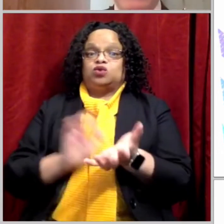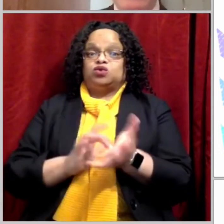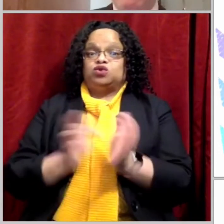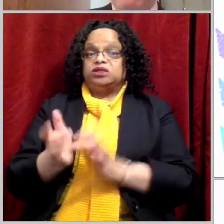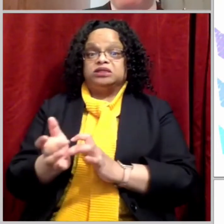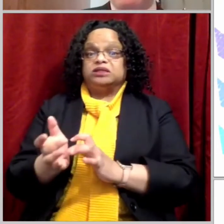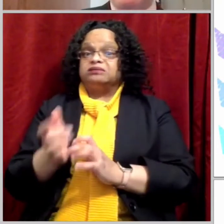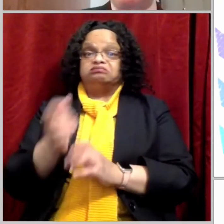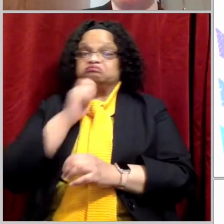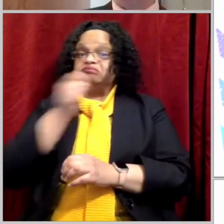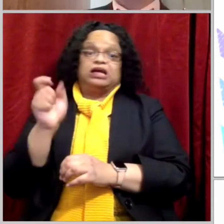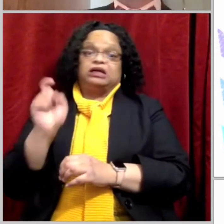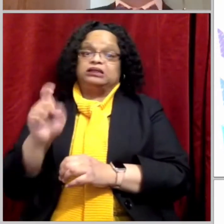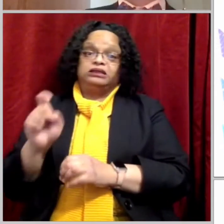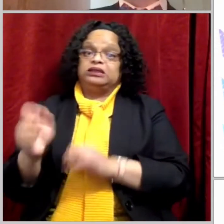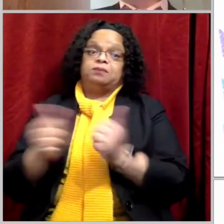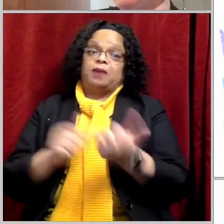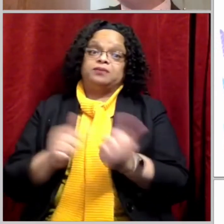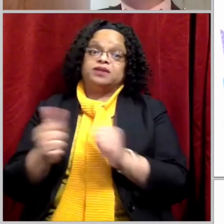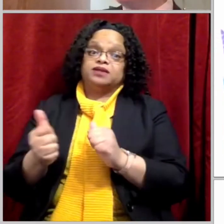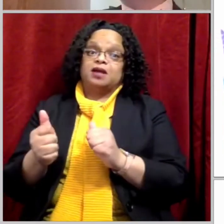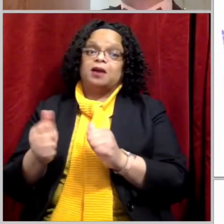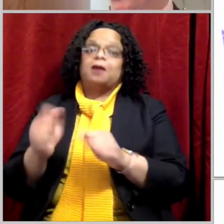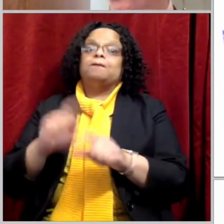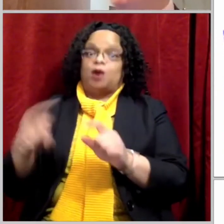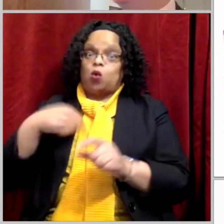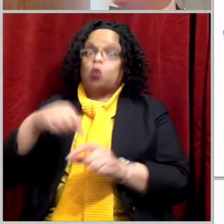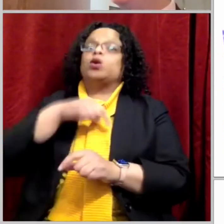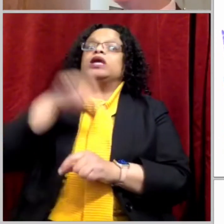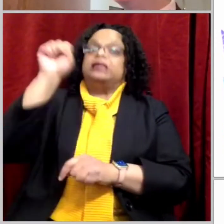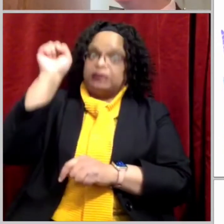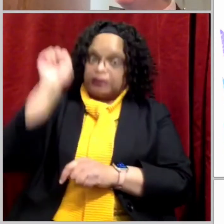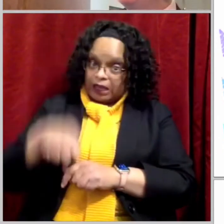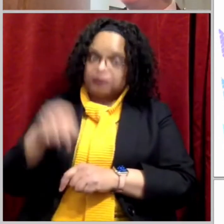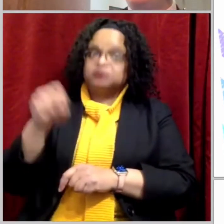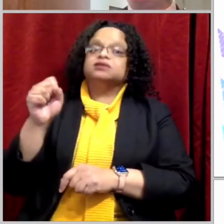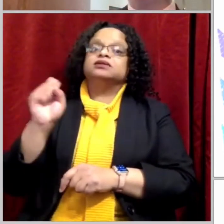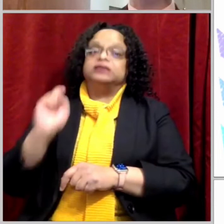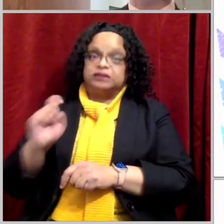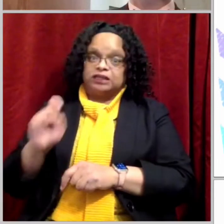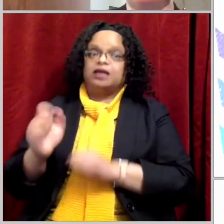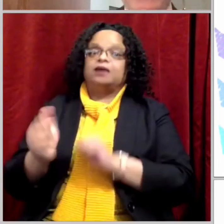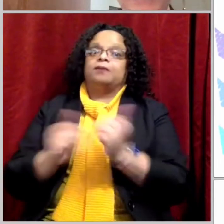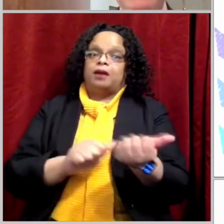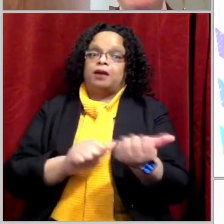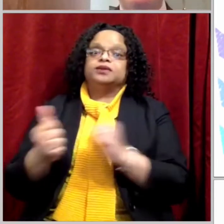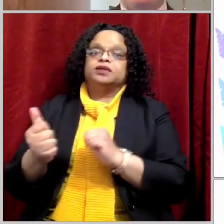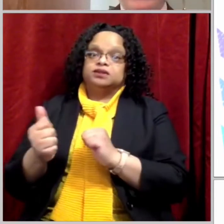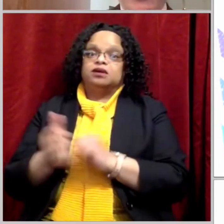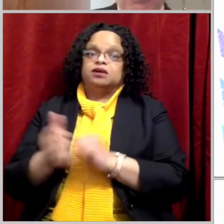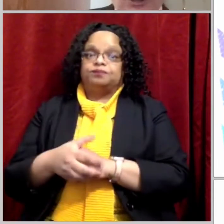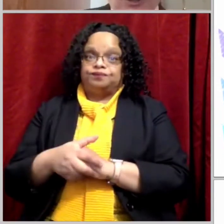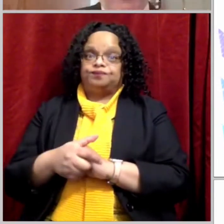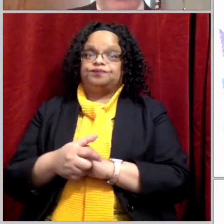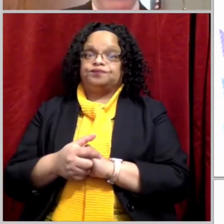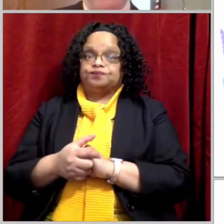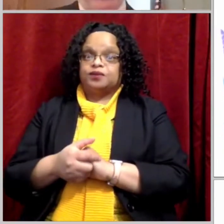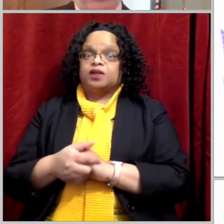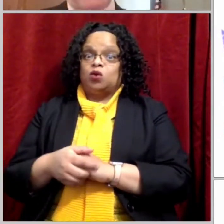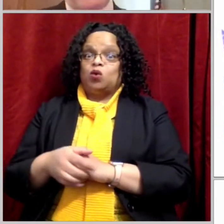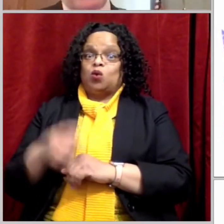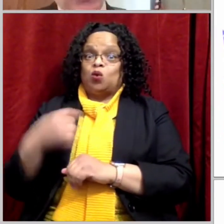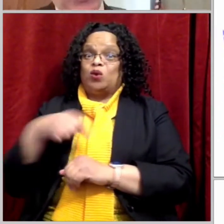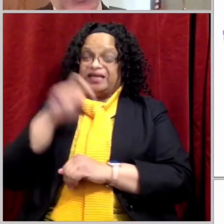need baptism, we sure do. We sure need this balm